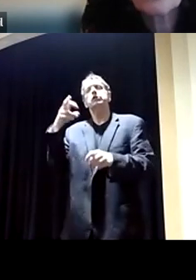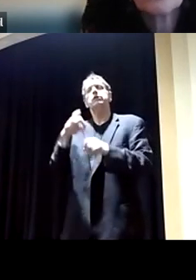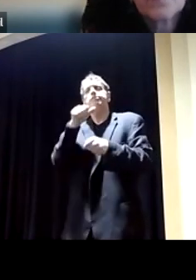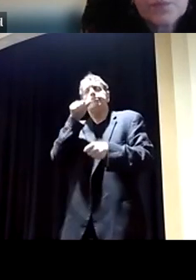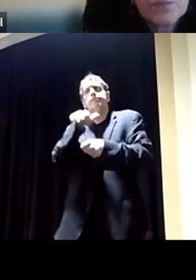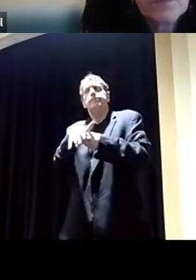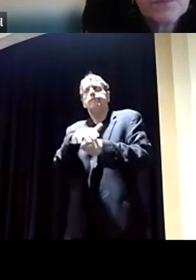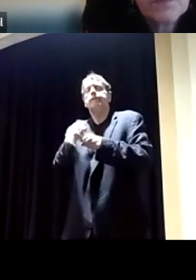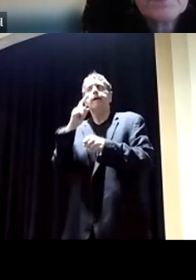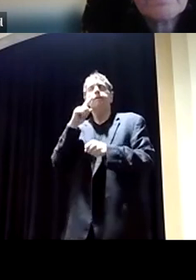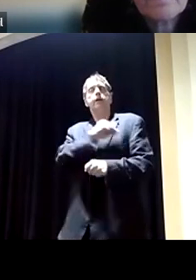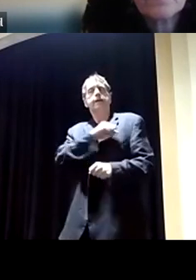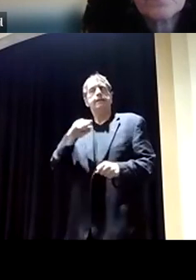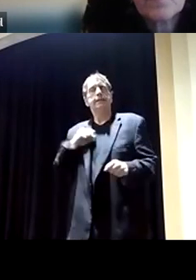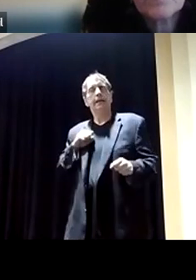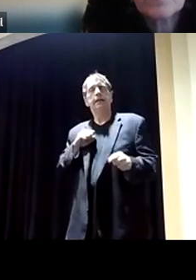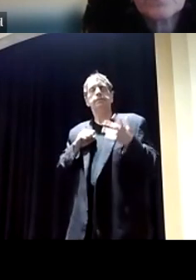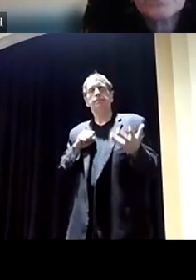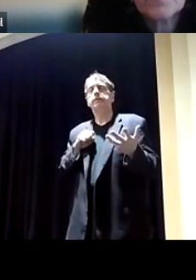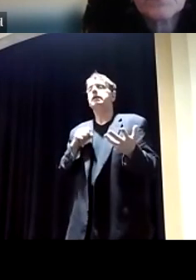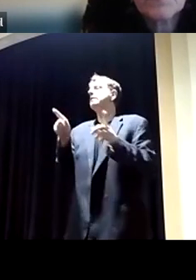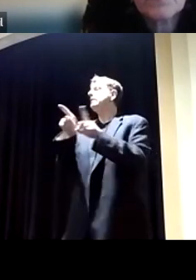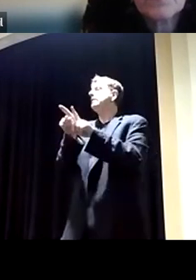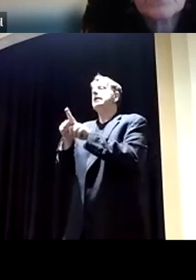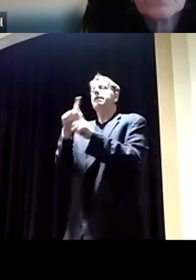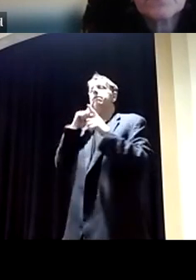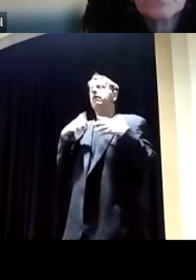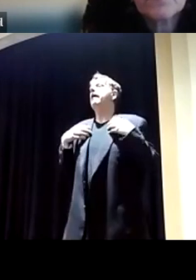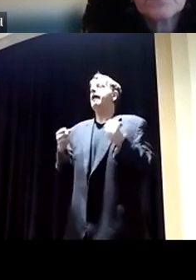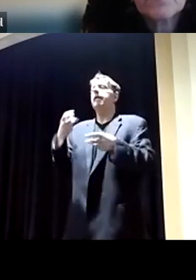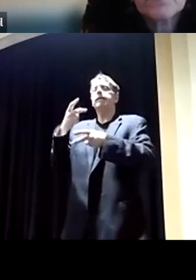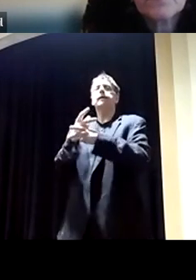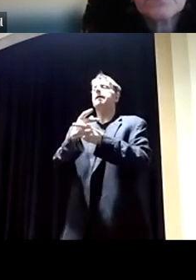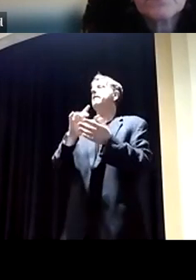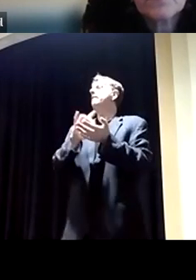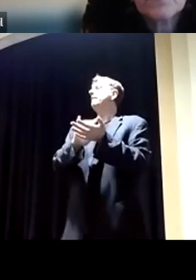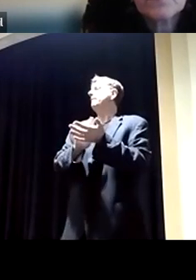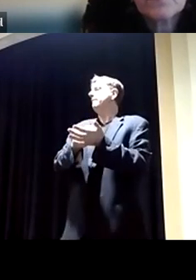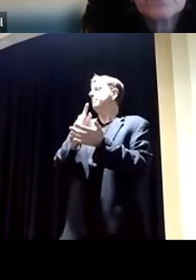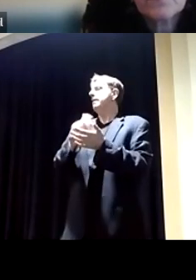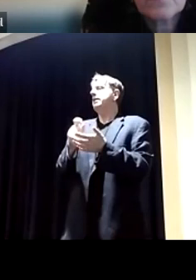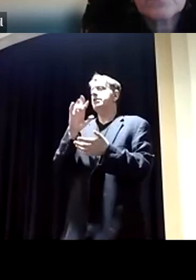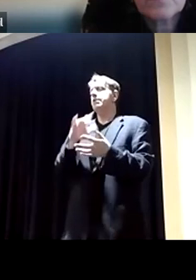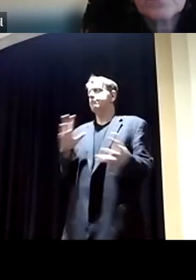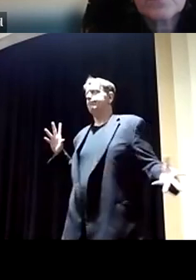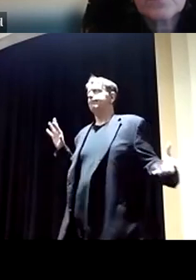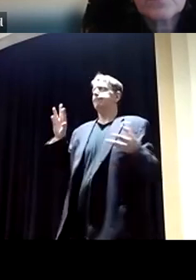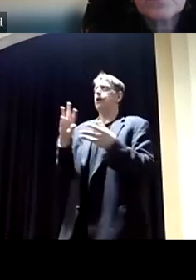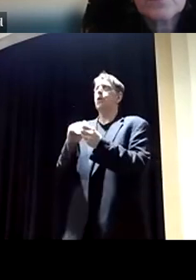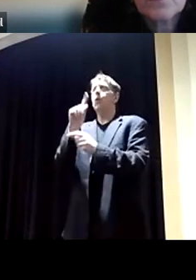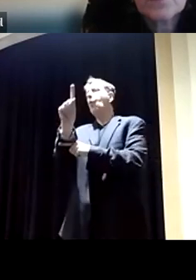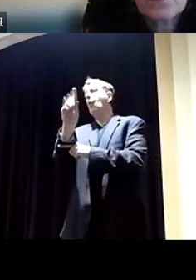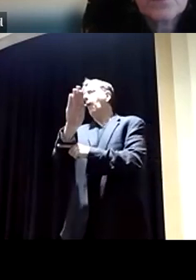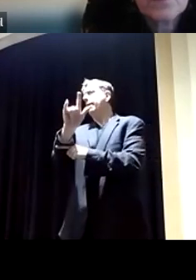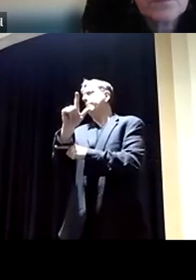about housing, as are if you're concerned about health care and prescription drugs, they were all rolled up in this one bill. And by winning this race, we could